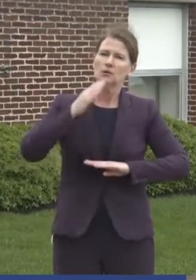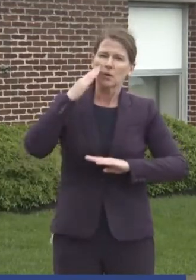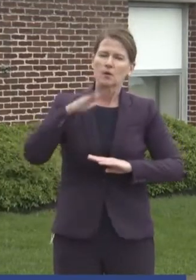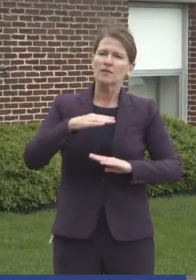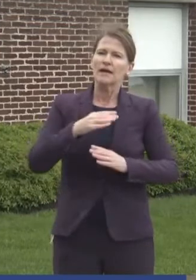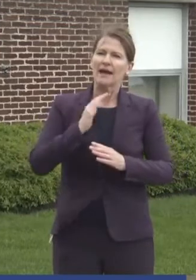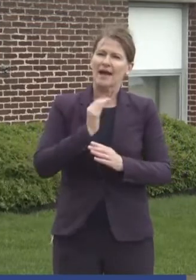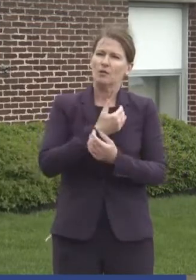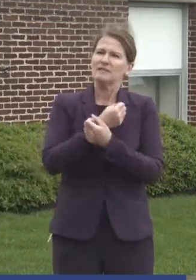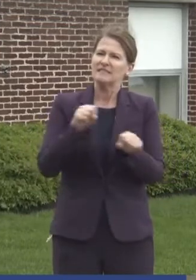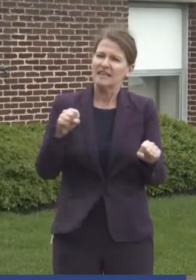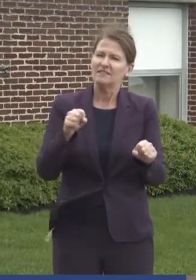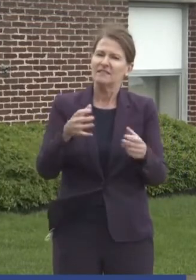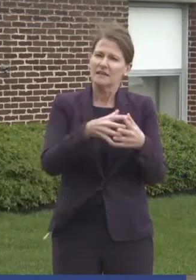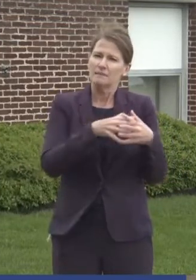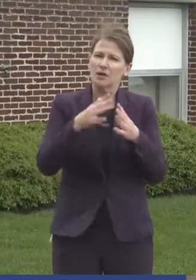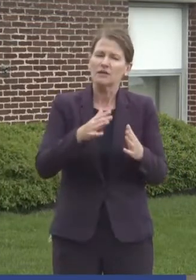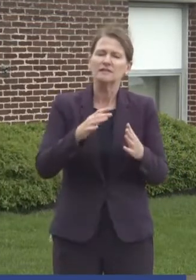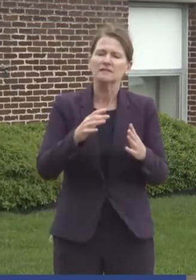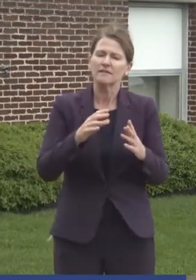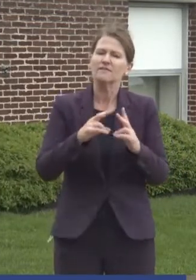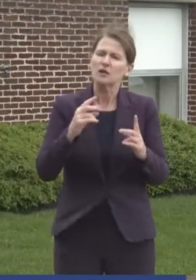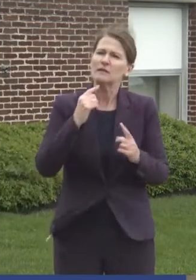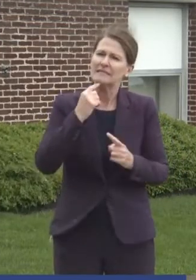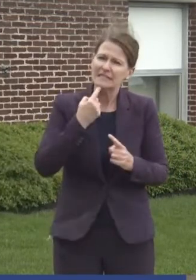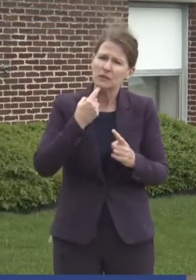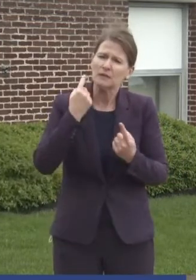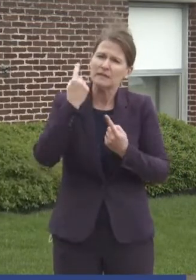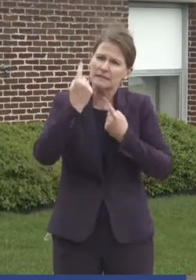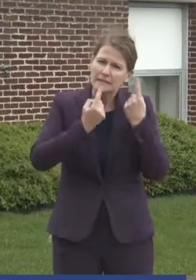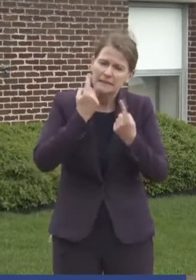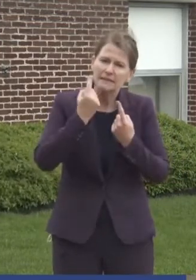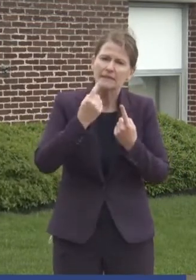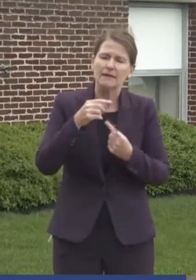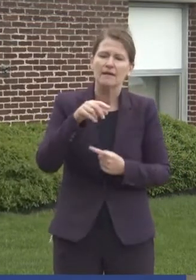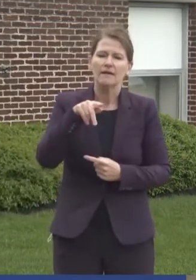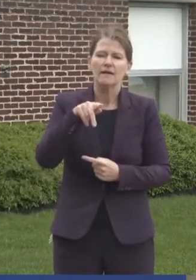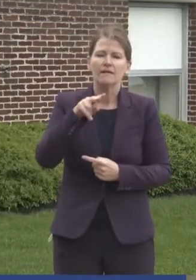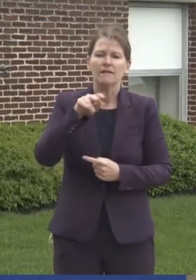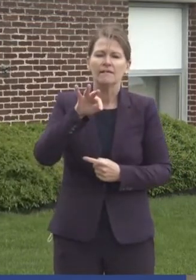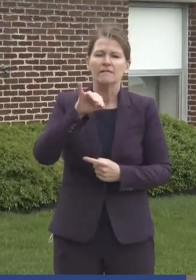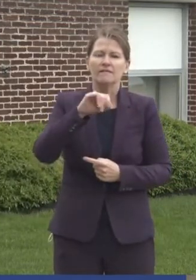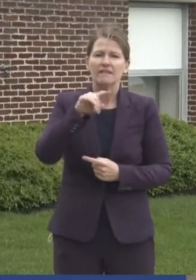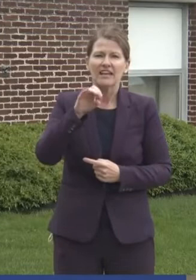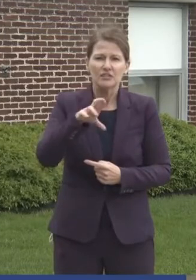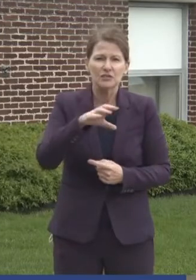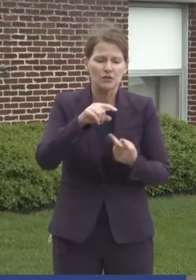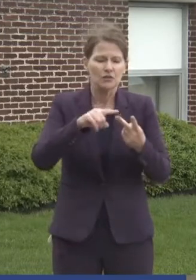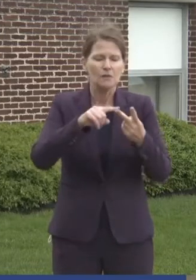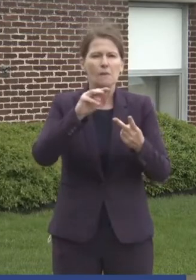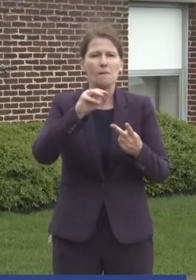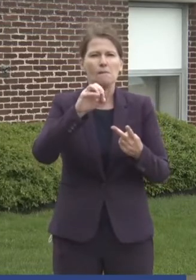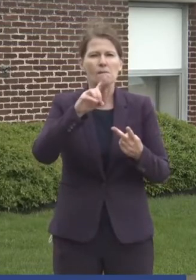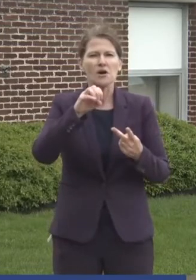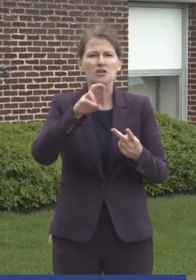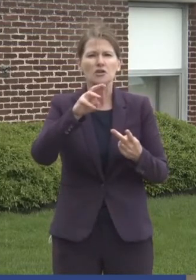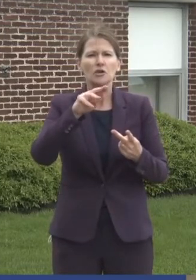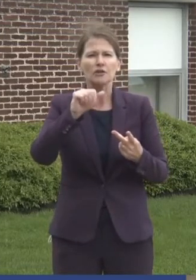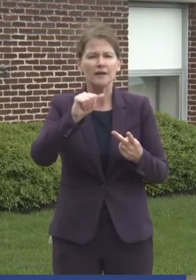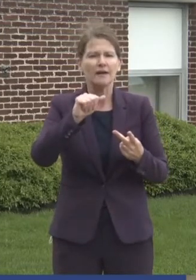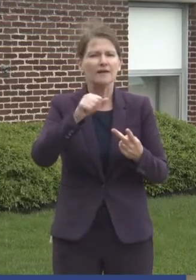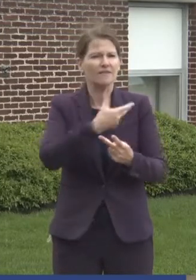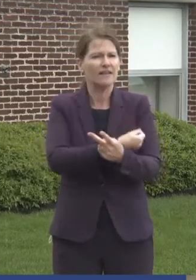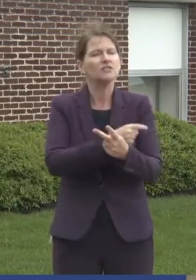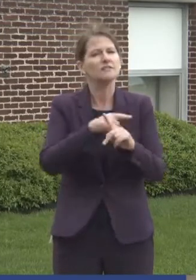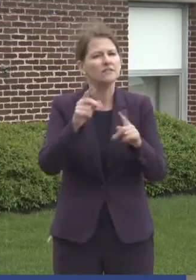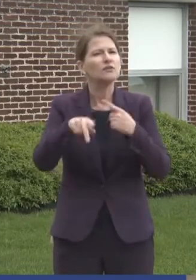seriously. The Pfizer and Moderna vaccinations. They are a different type of vaccine.